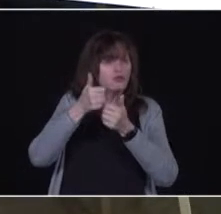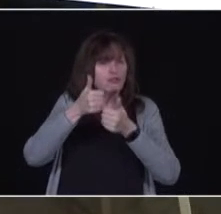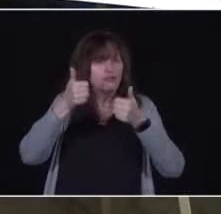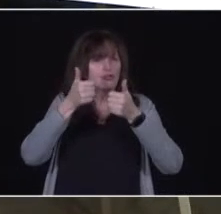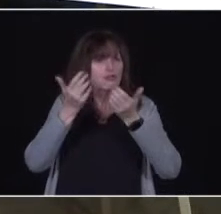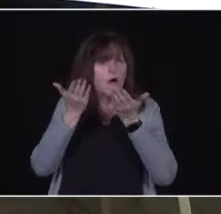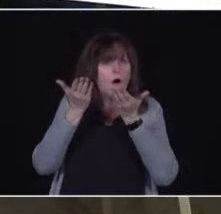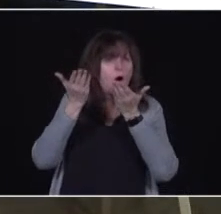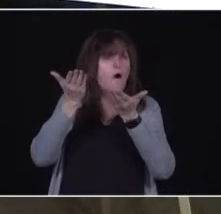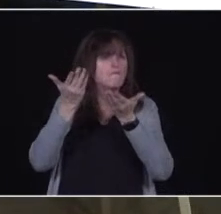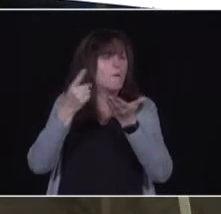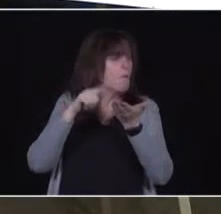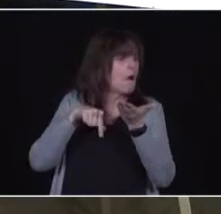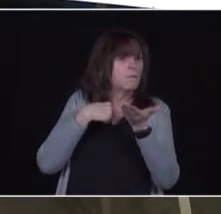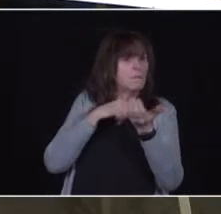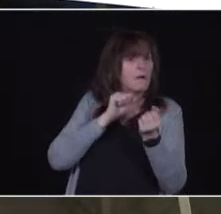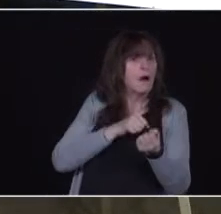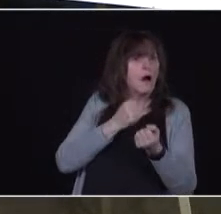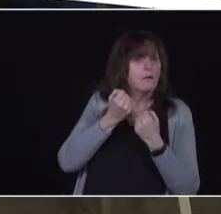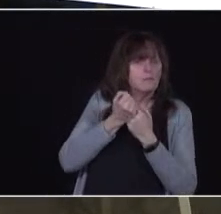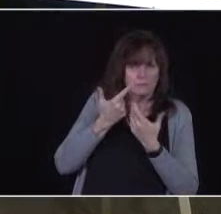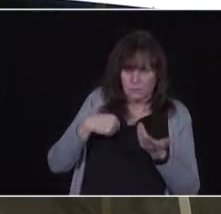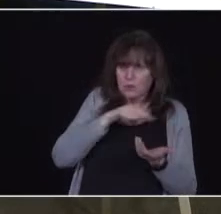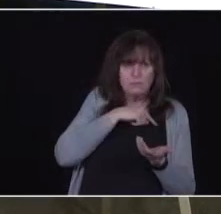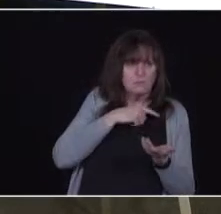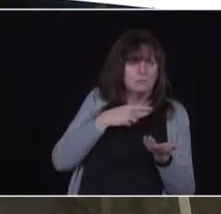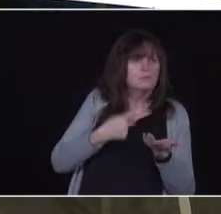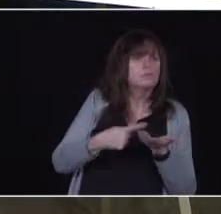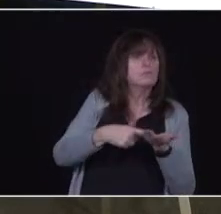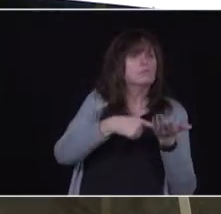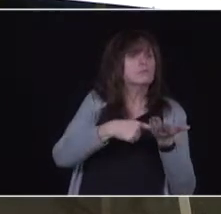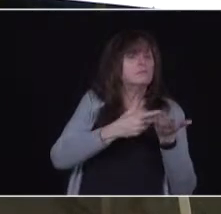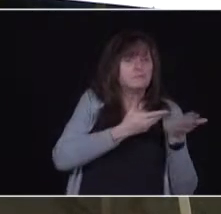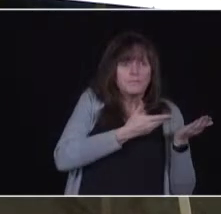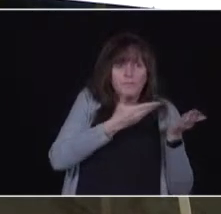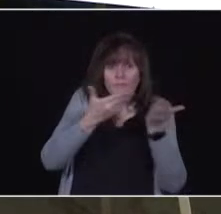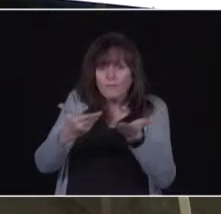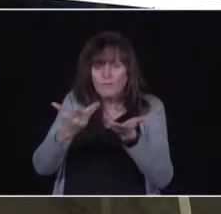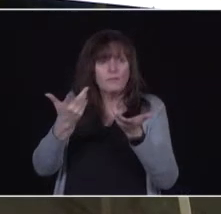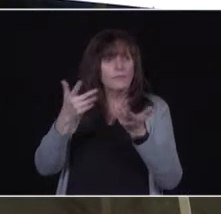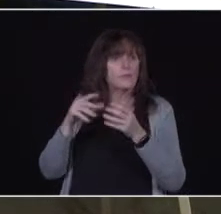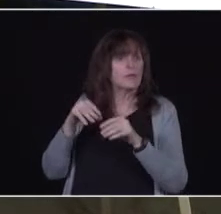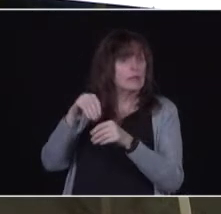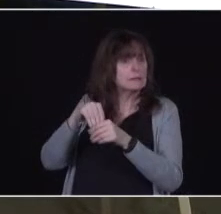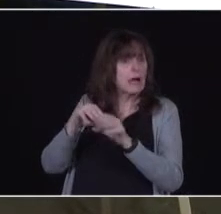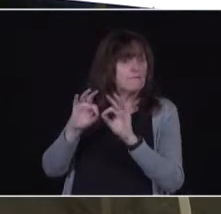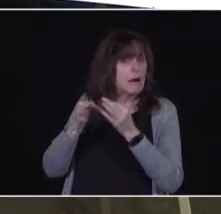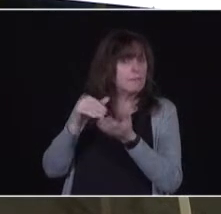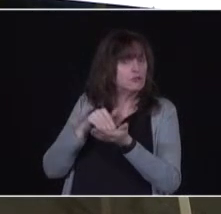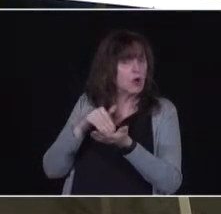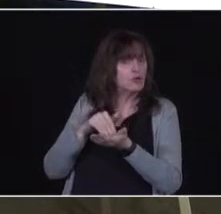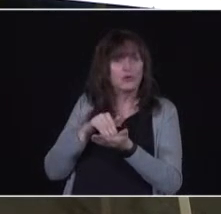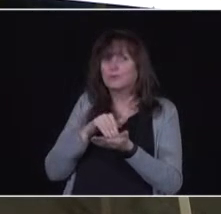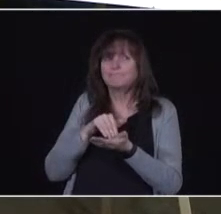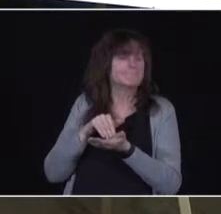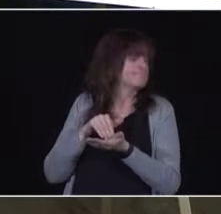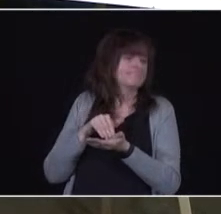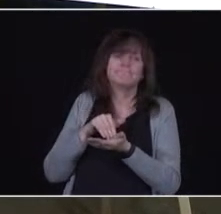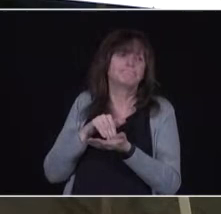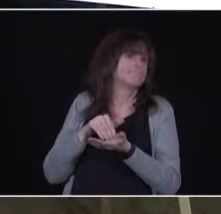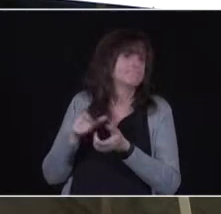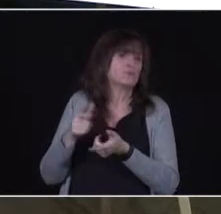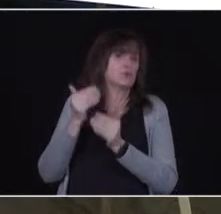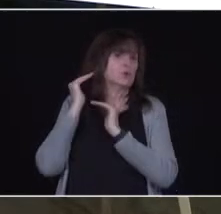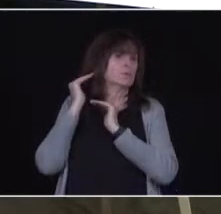can do. Vaccines will not go into doctors' offices in the near future. Simply the handling characteristics of both Pfizer and Moderna and the